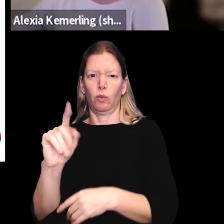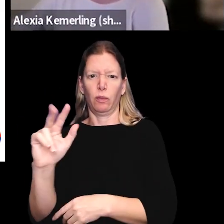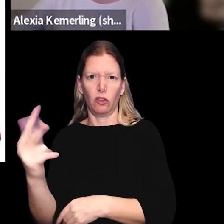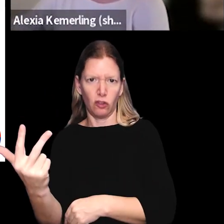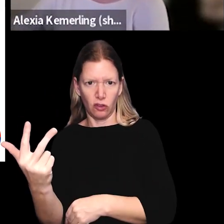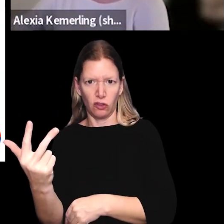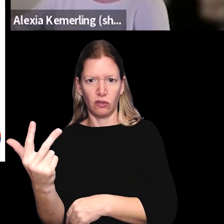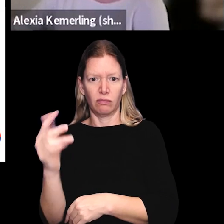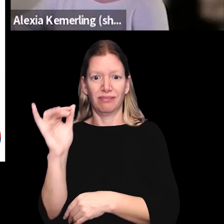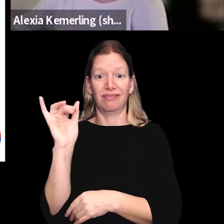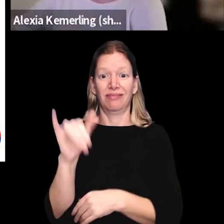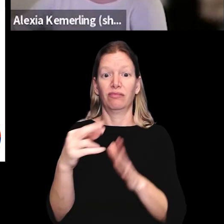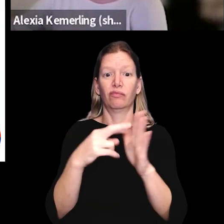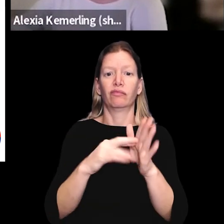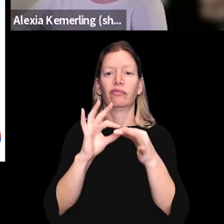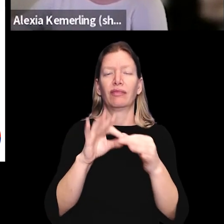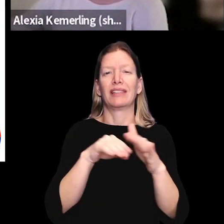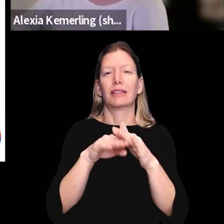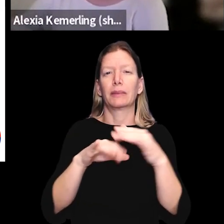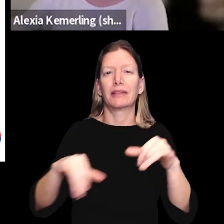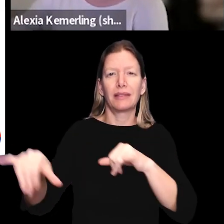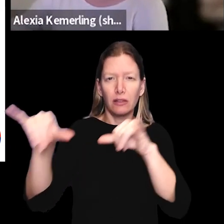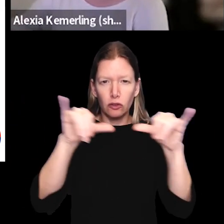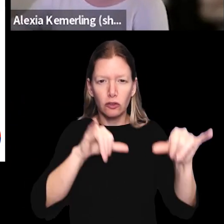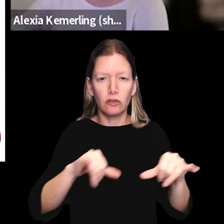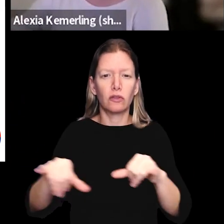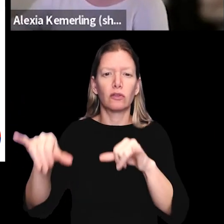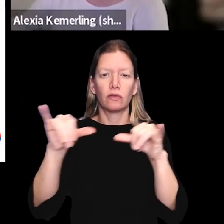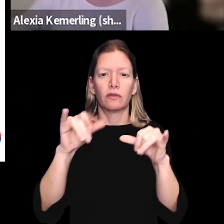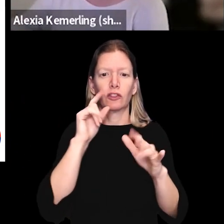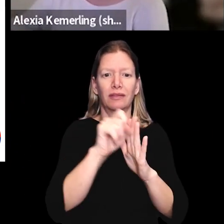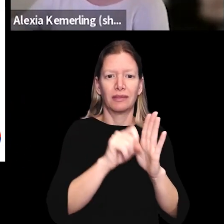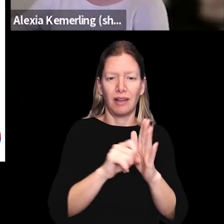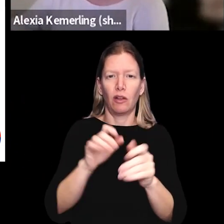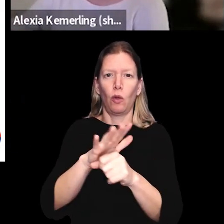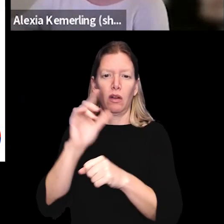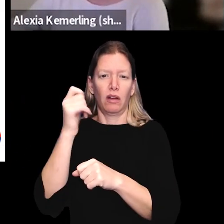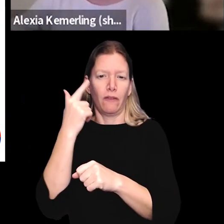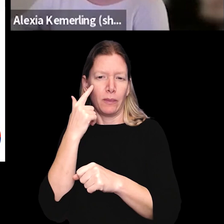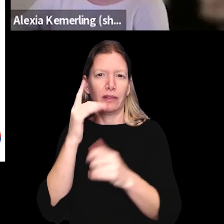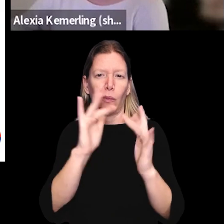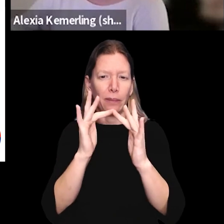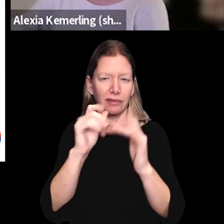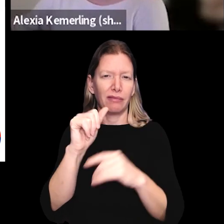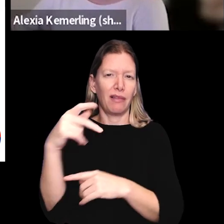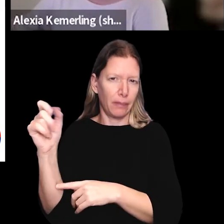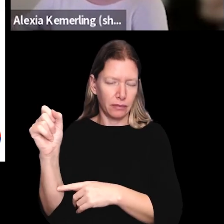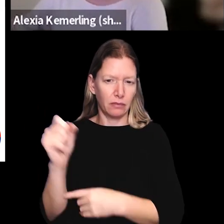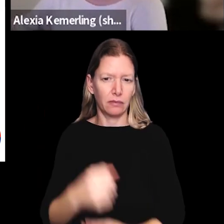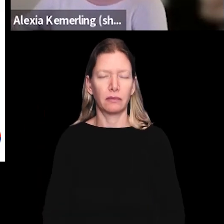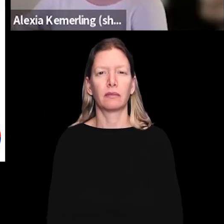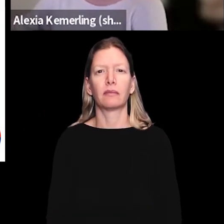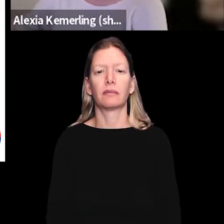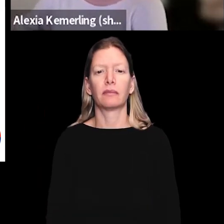3rd. And this rule is about creating accessibility standards for state and local